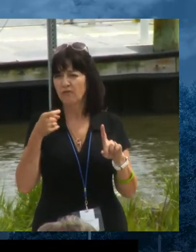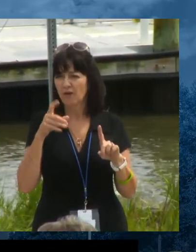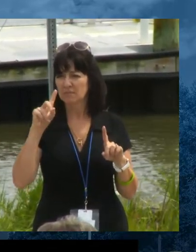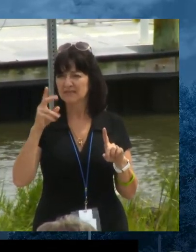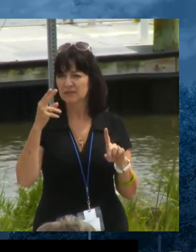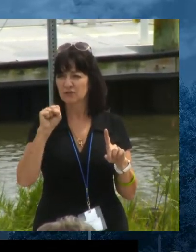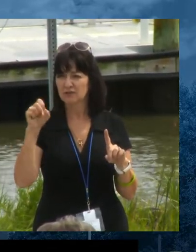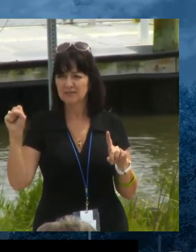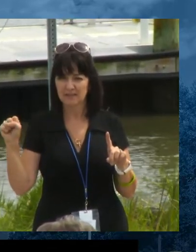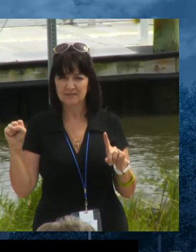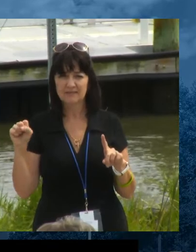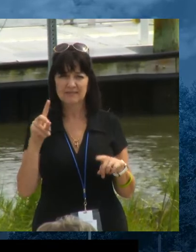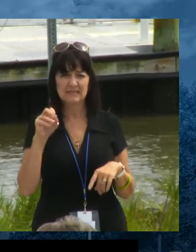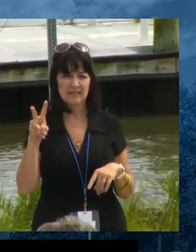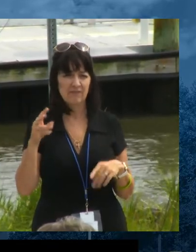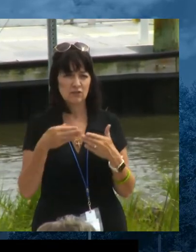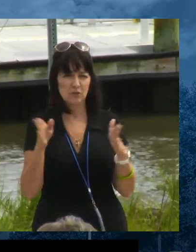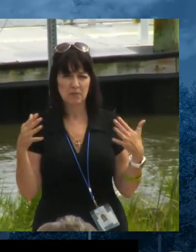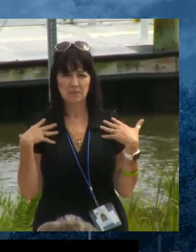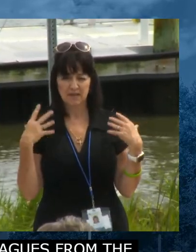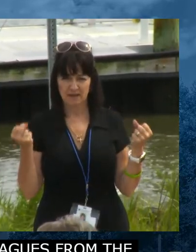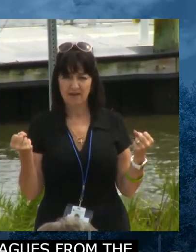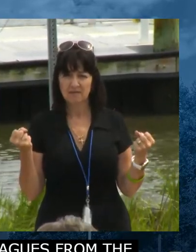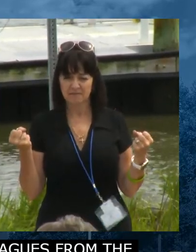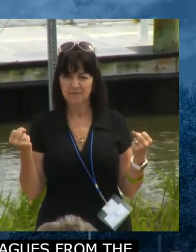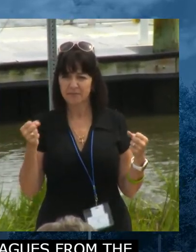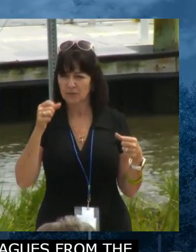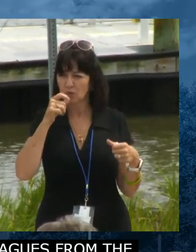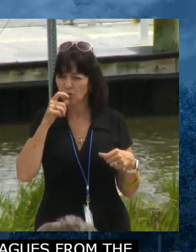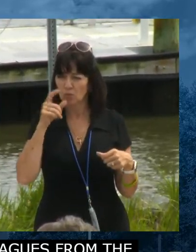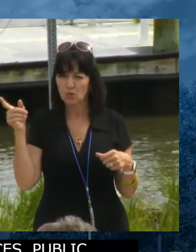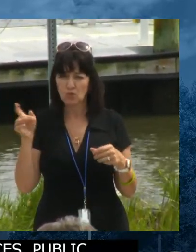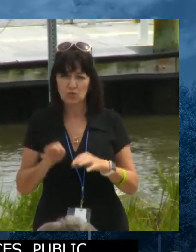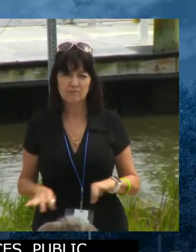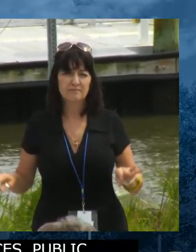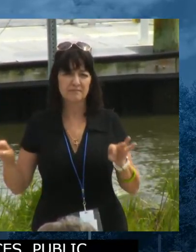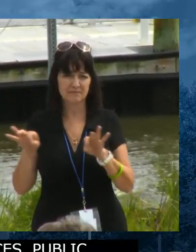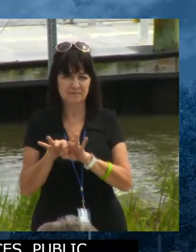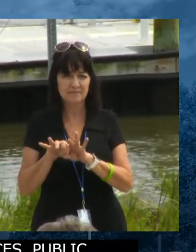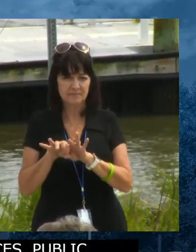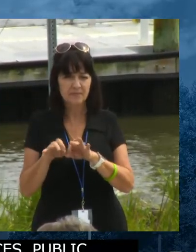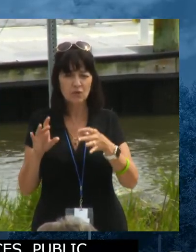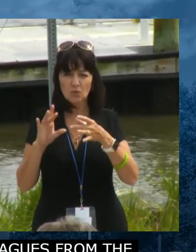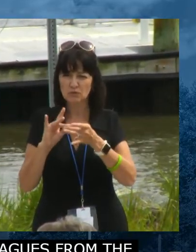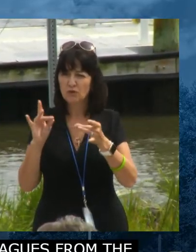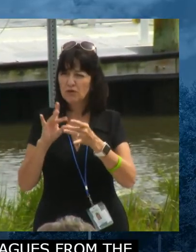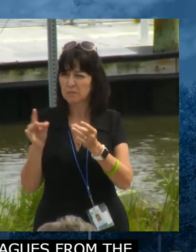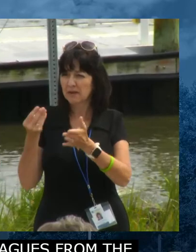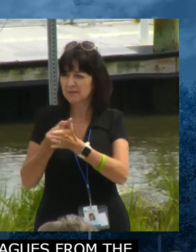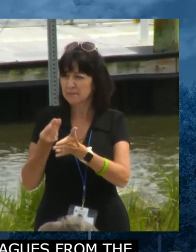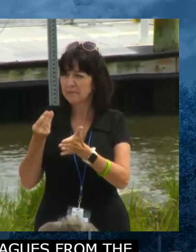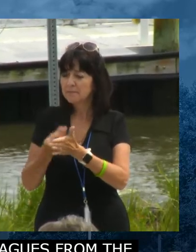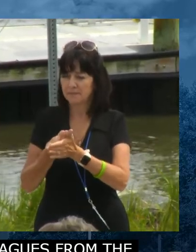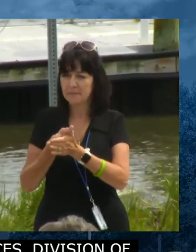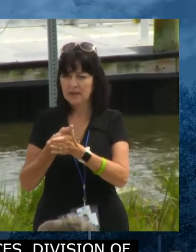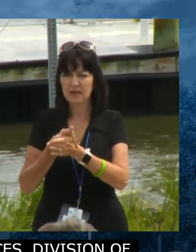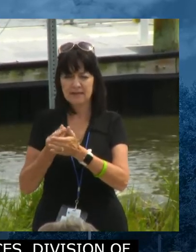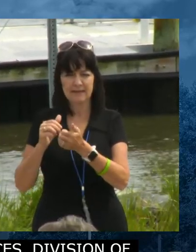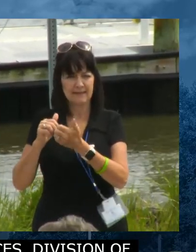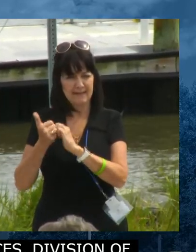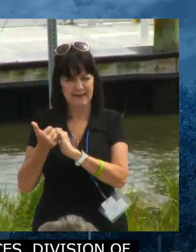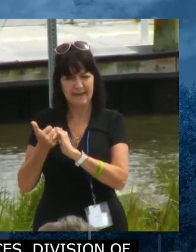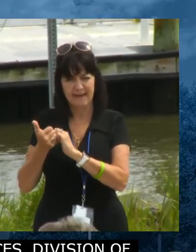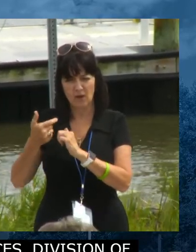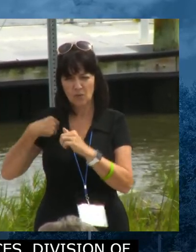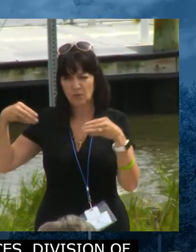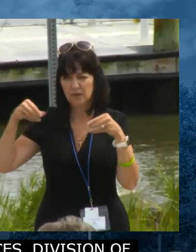Division of Public Health, who has been a key partner. And we've talked about the funding that is going to come out of this trust and the